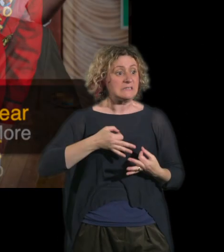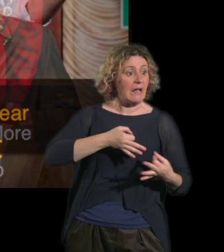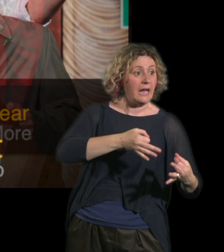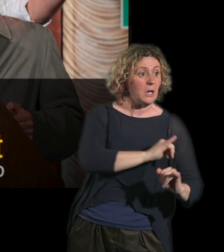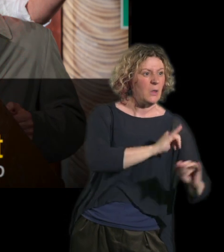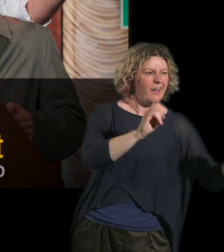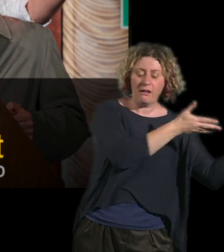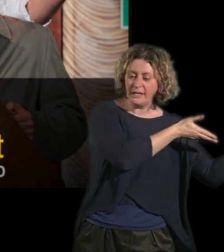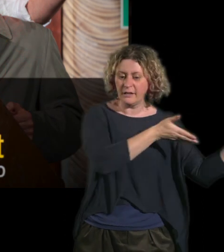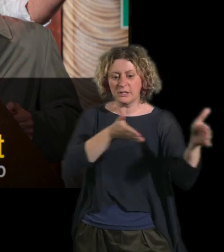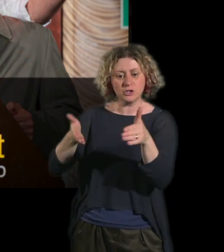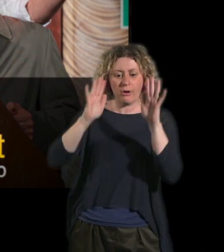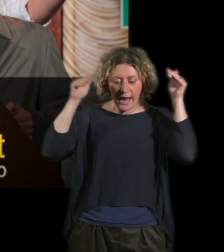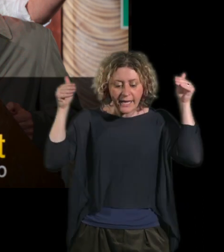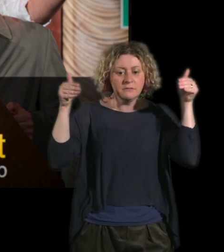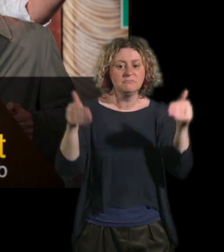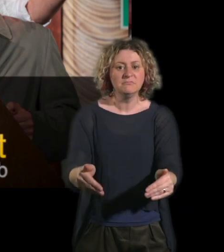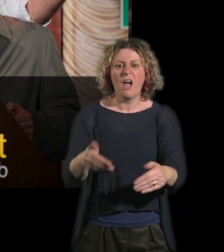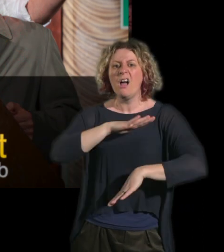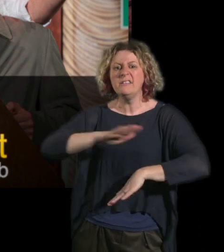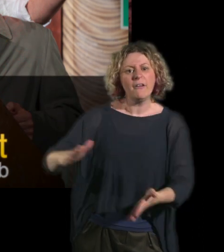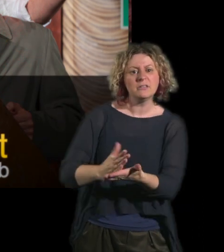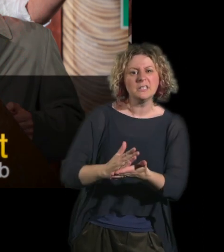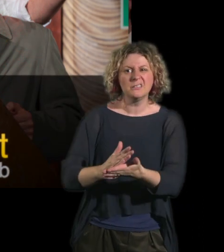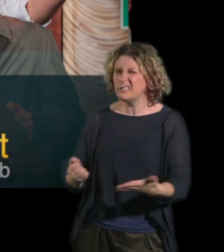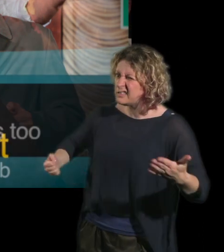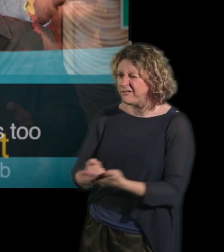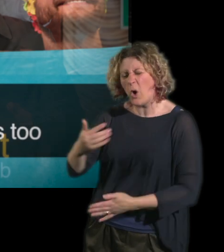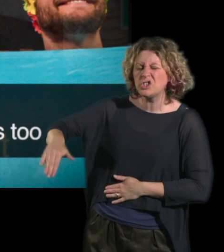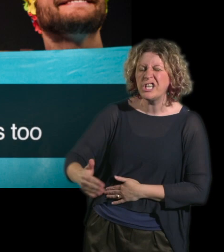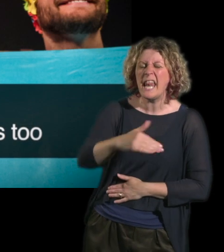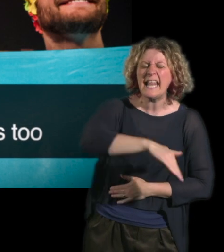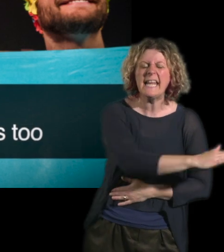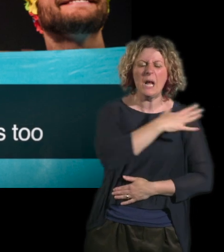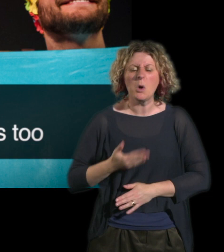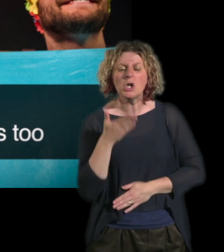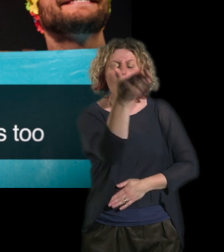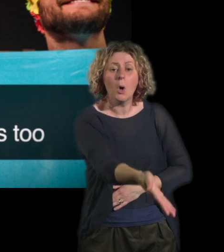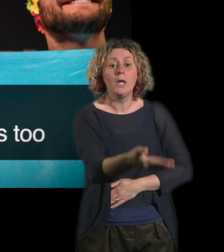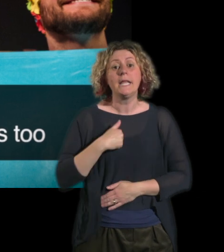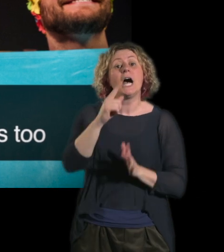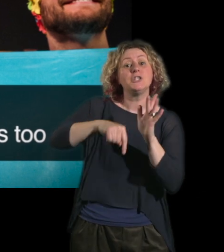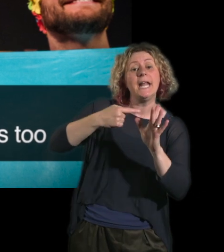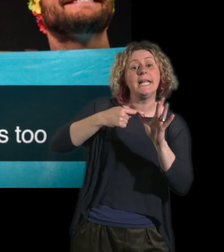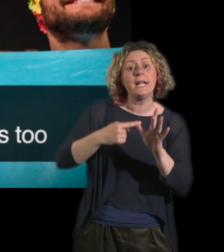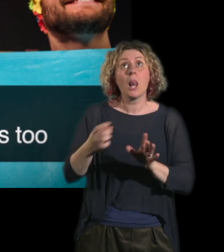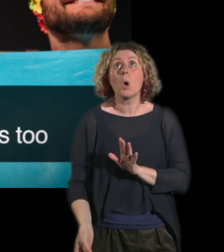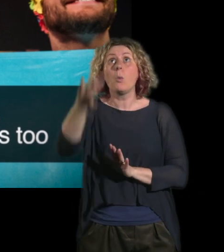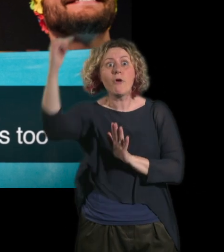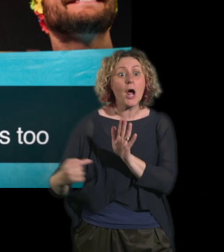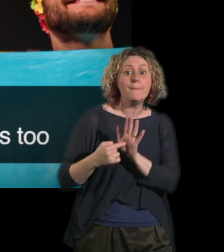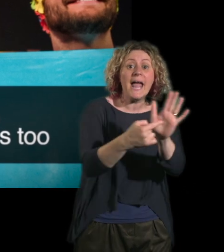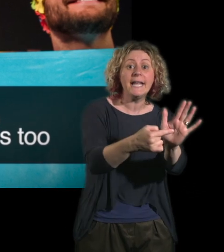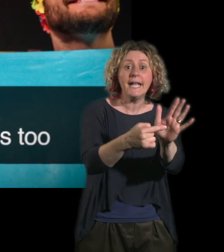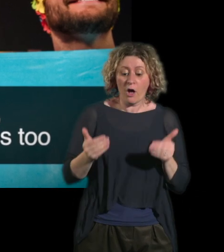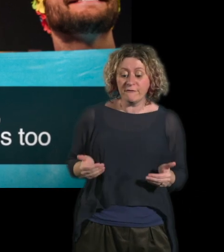Admiral may say they are being let astray. But we're never at sea. Yes, unfortunately. It's our Jenny. Look,